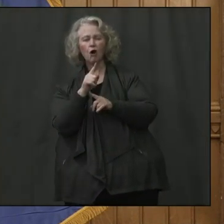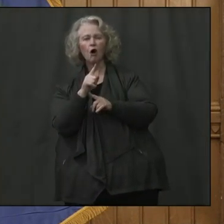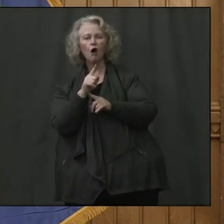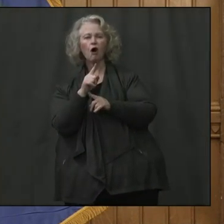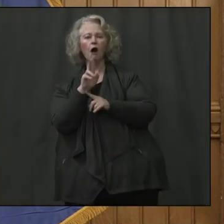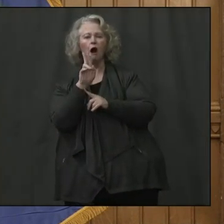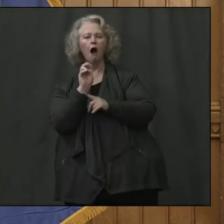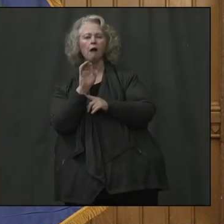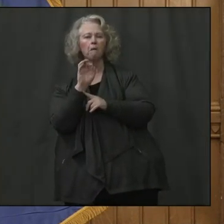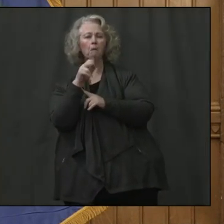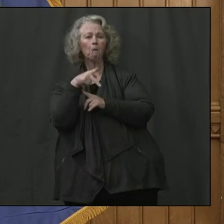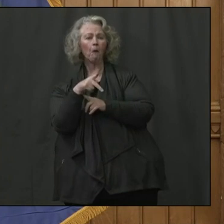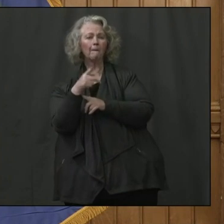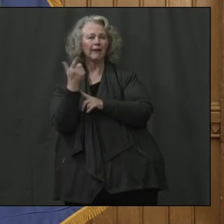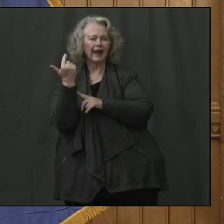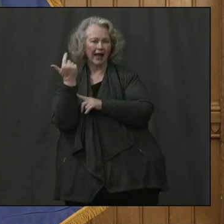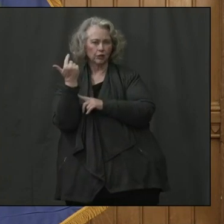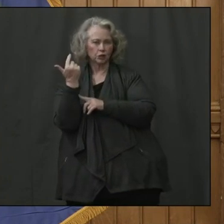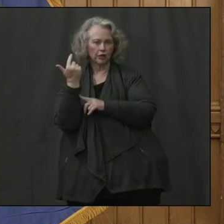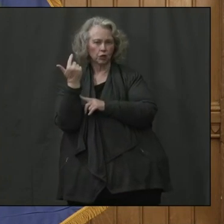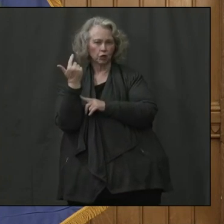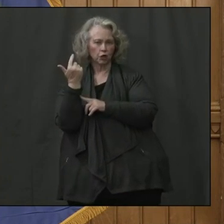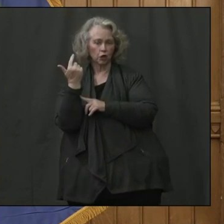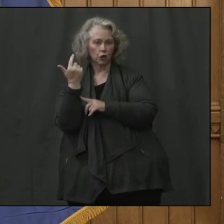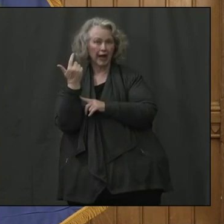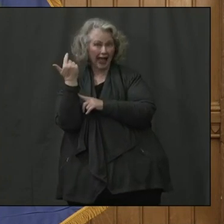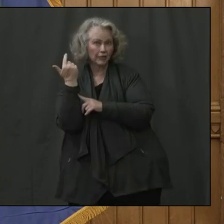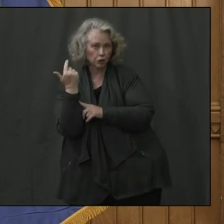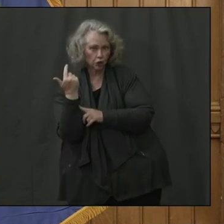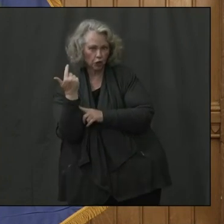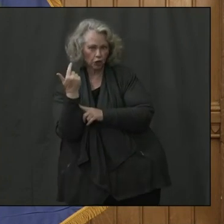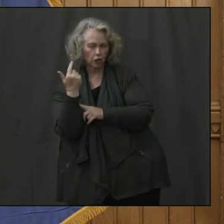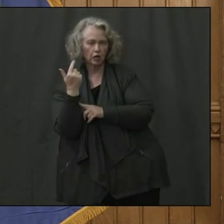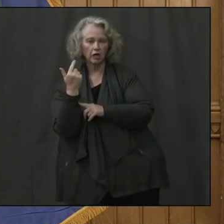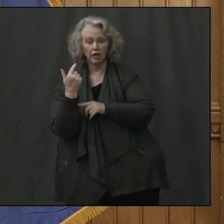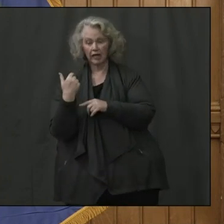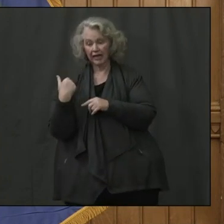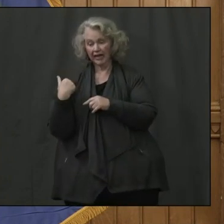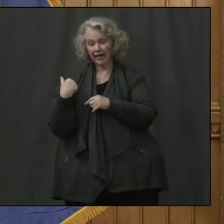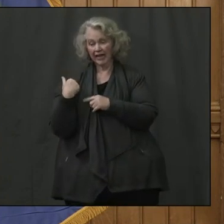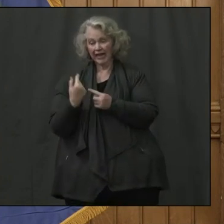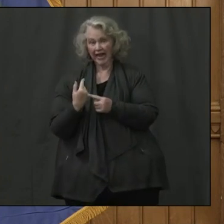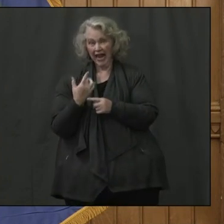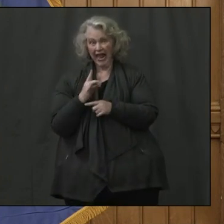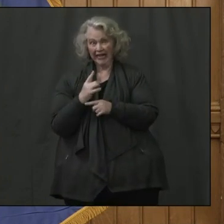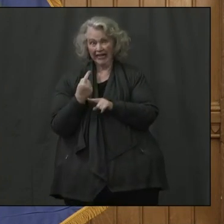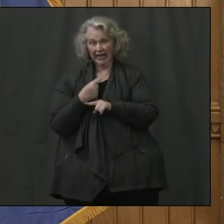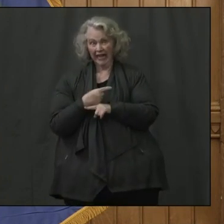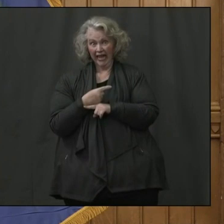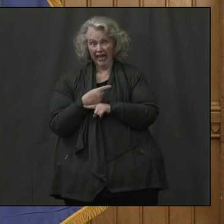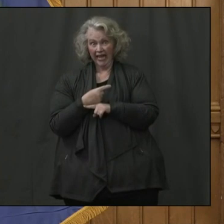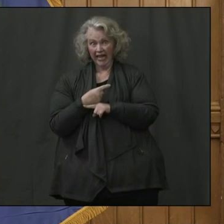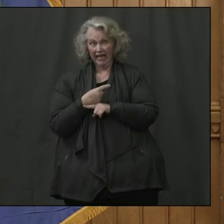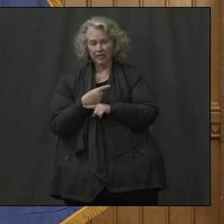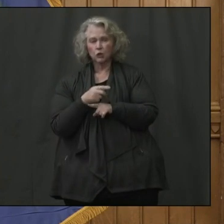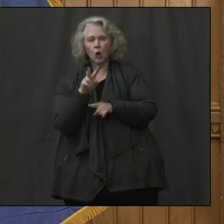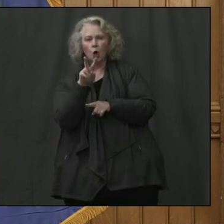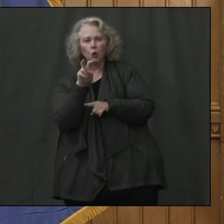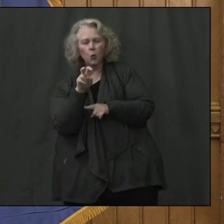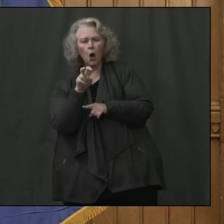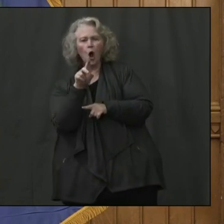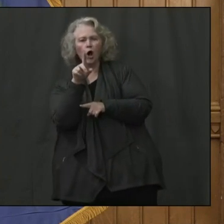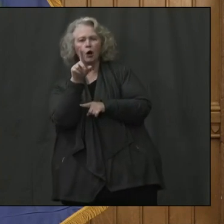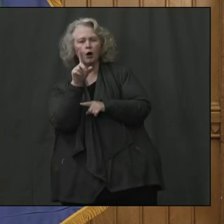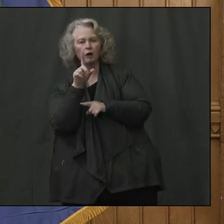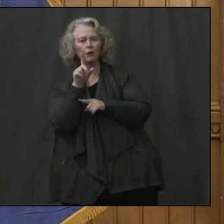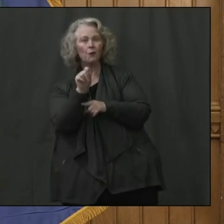,000. In the last 18 days, we've had 220,000. That's something like 20 times more